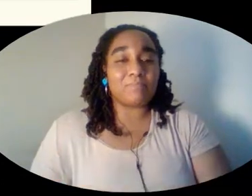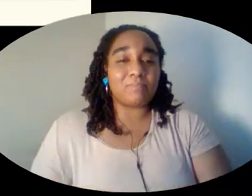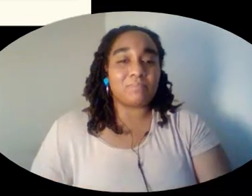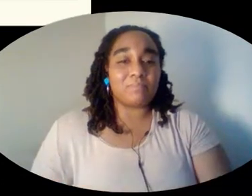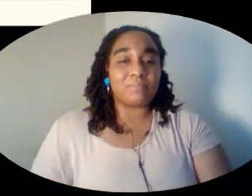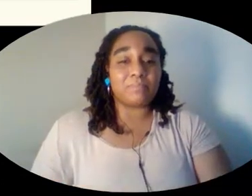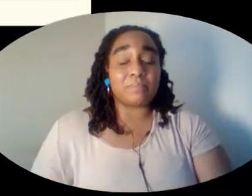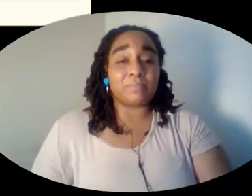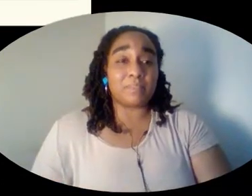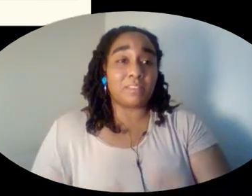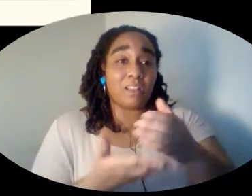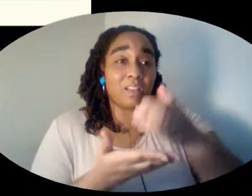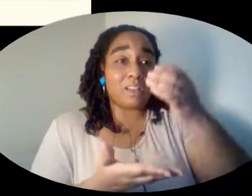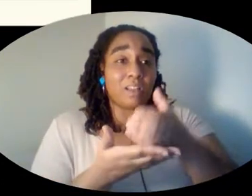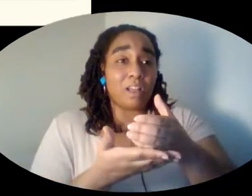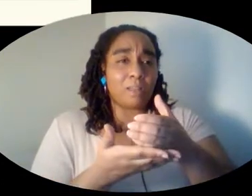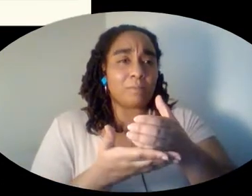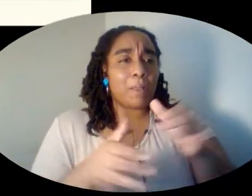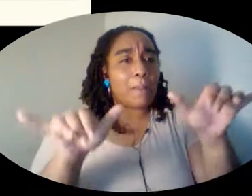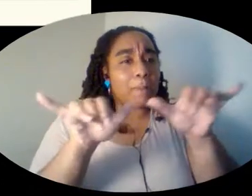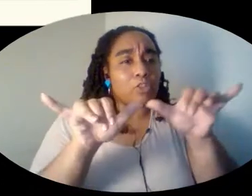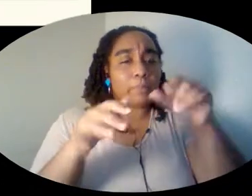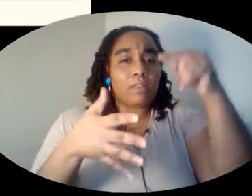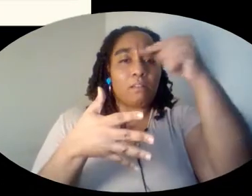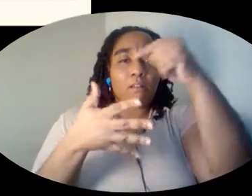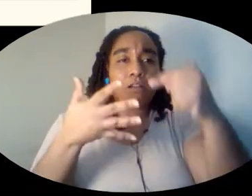A cup is a unit of measurement.